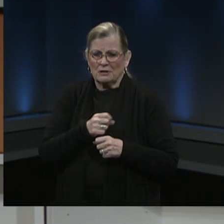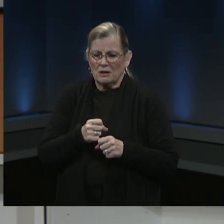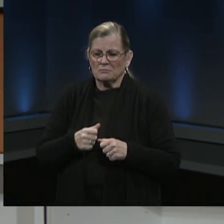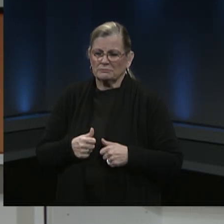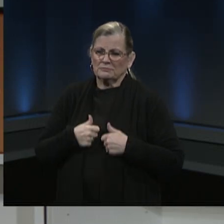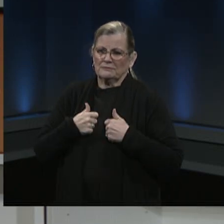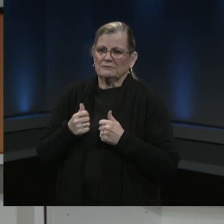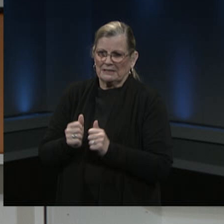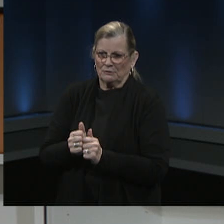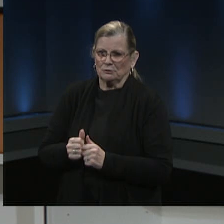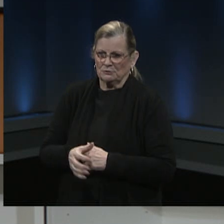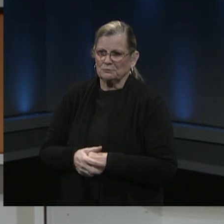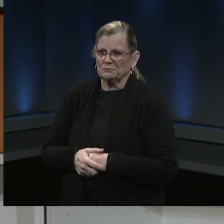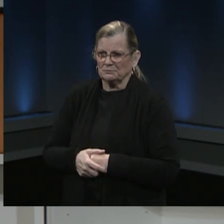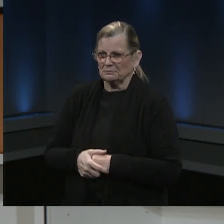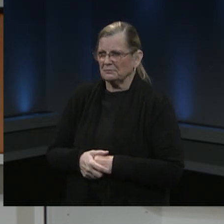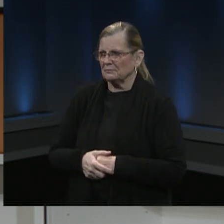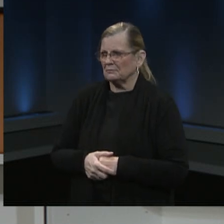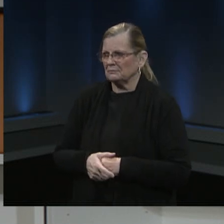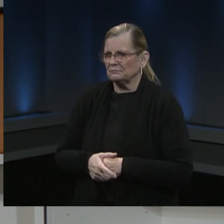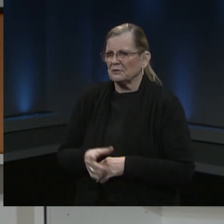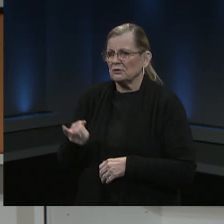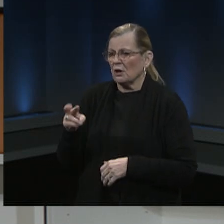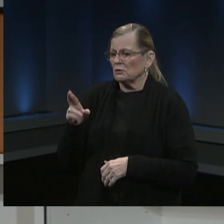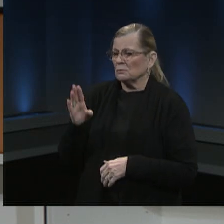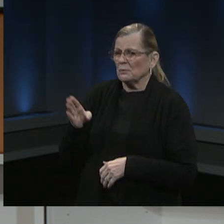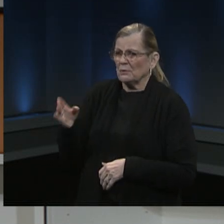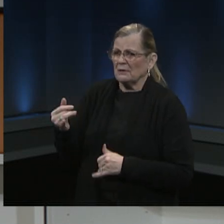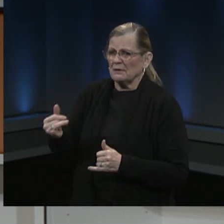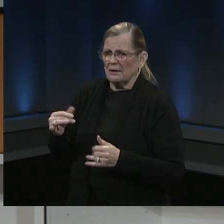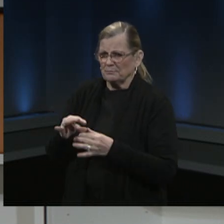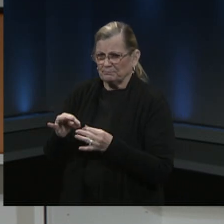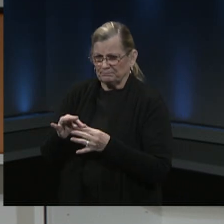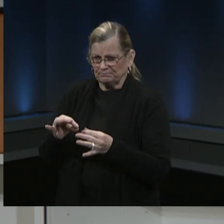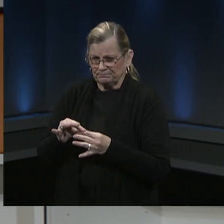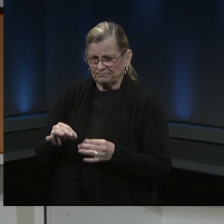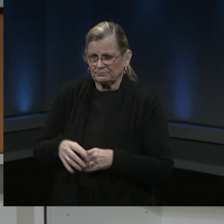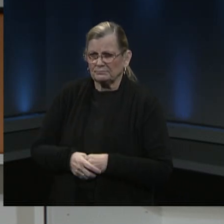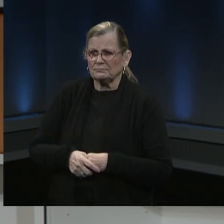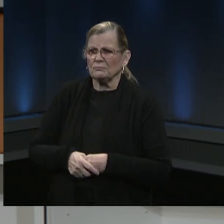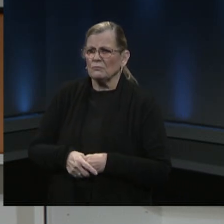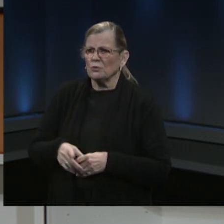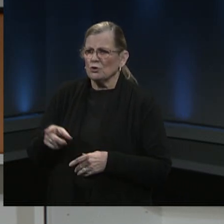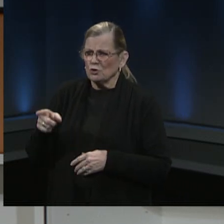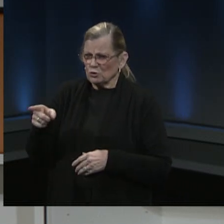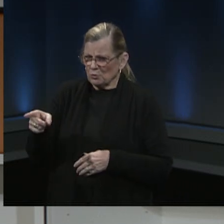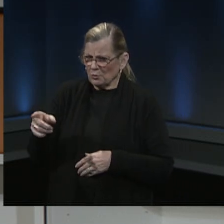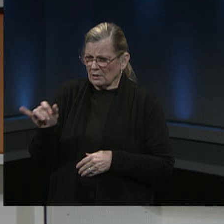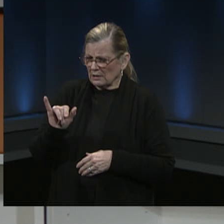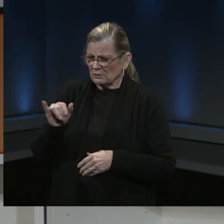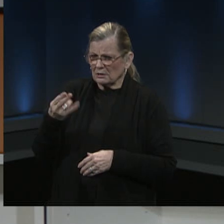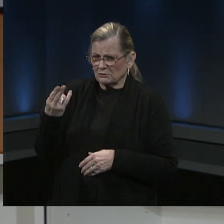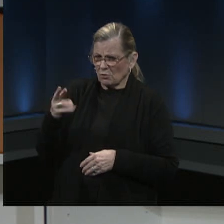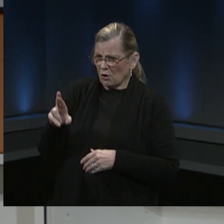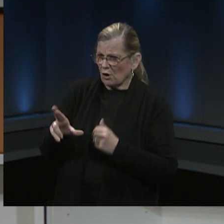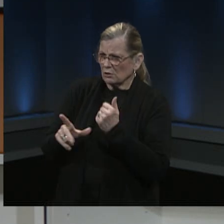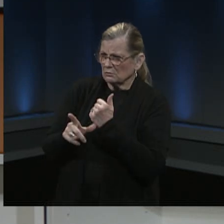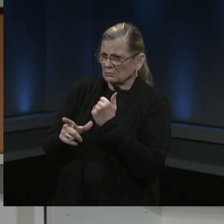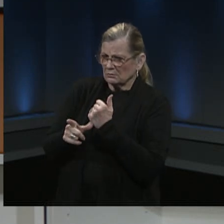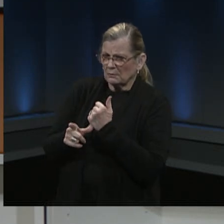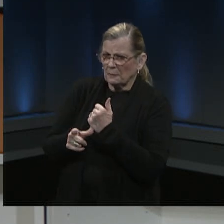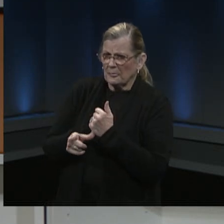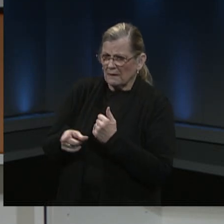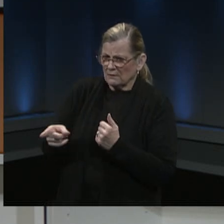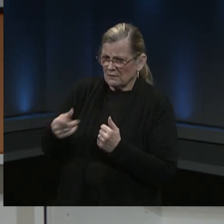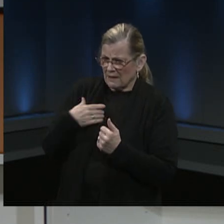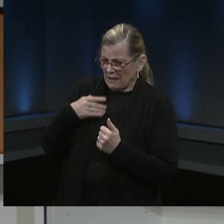powerful context and Mr. McDonald as a HR assistant superintendent there is also federal law